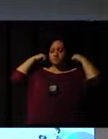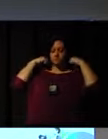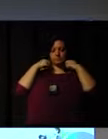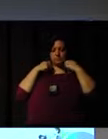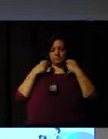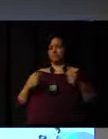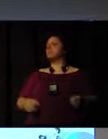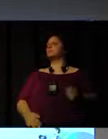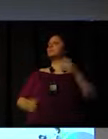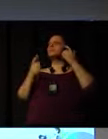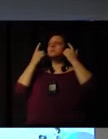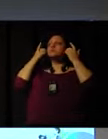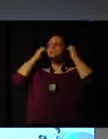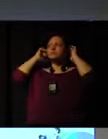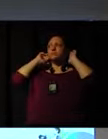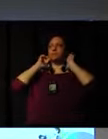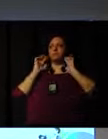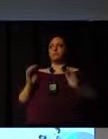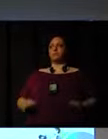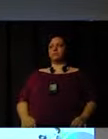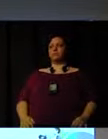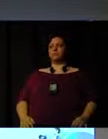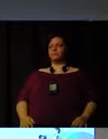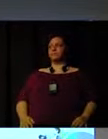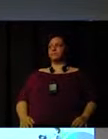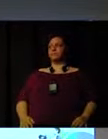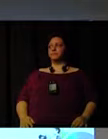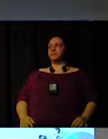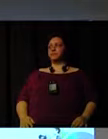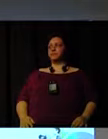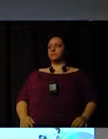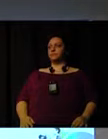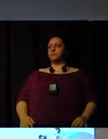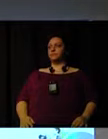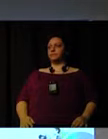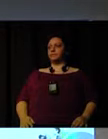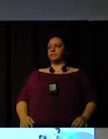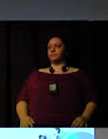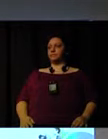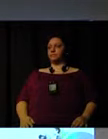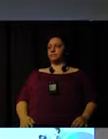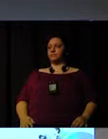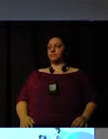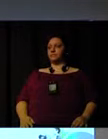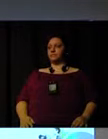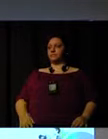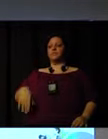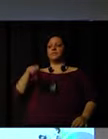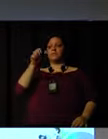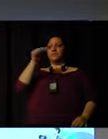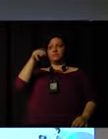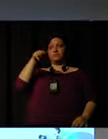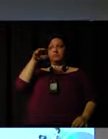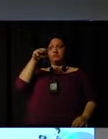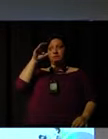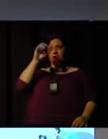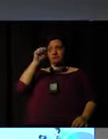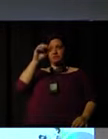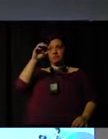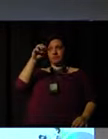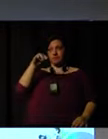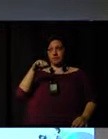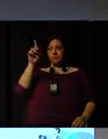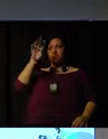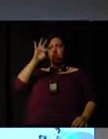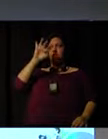Thank you, Carol. Marco Antonio. In relation to the first consideration, the